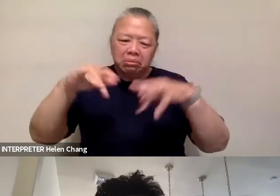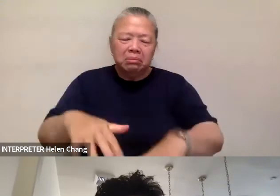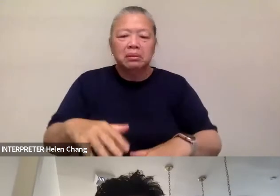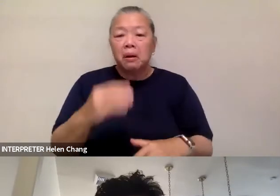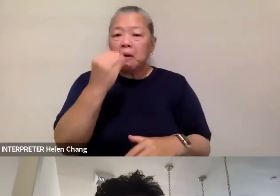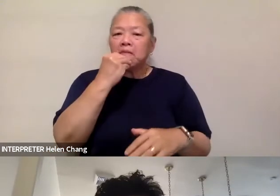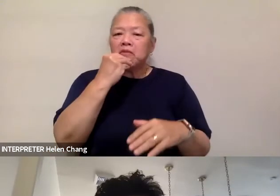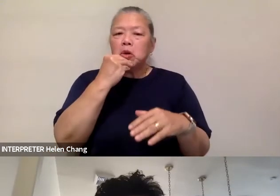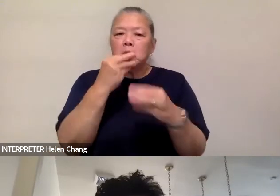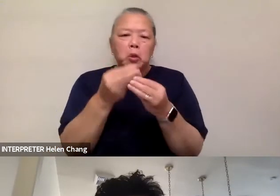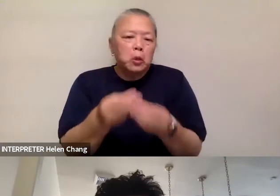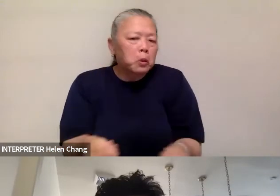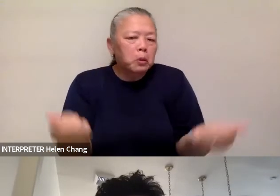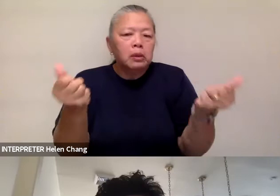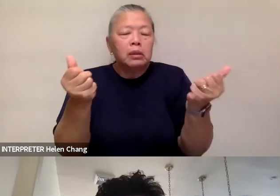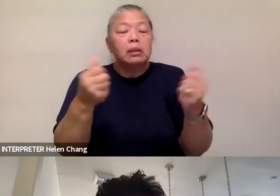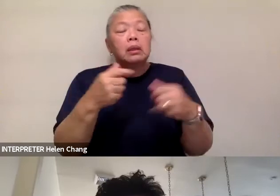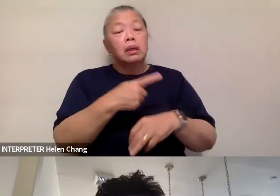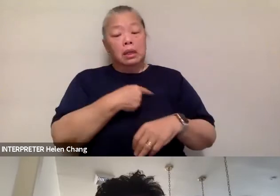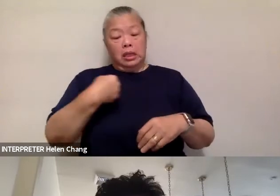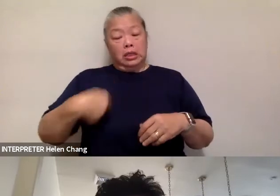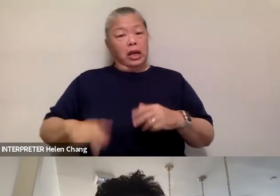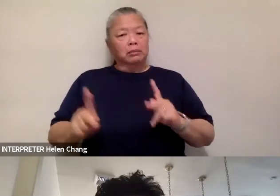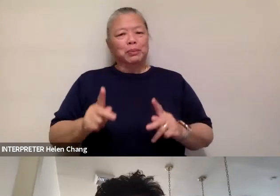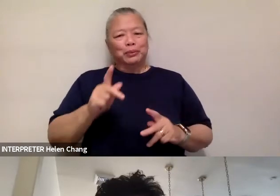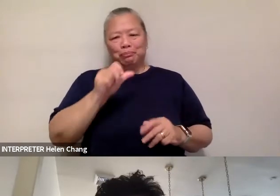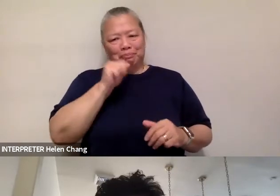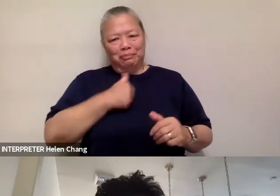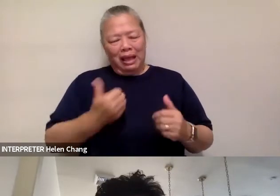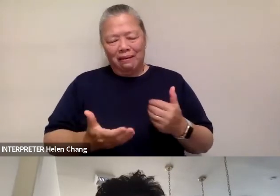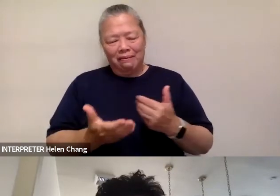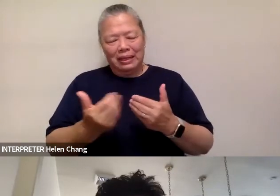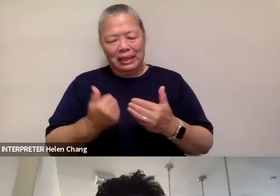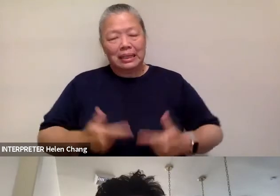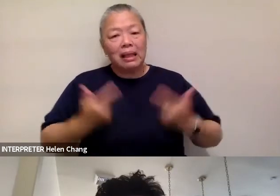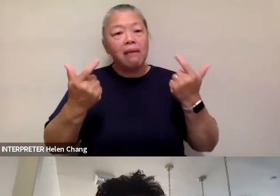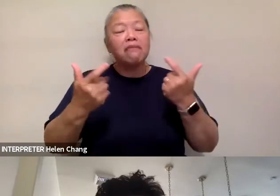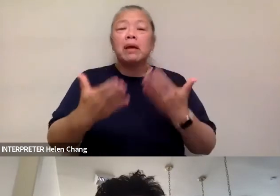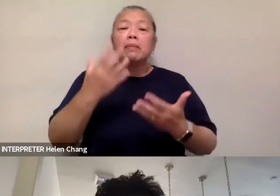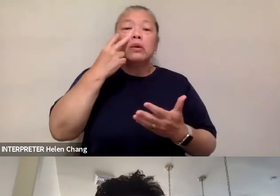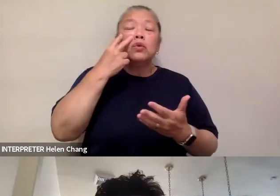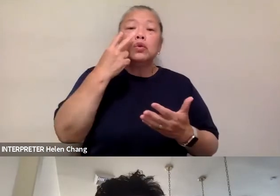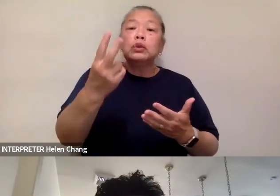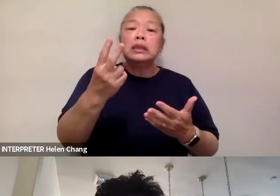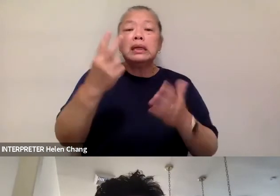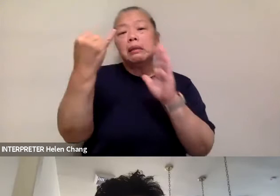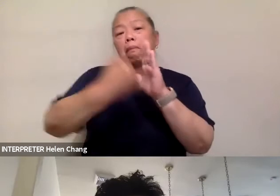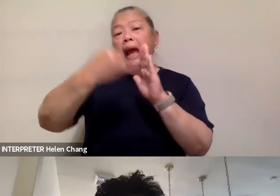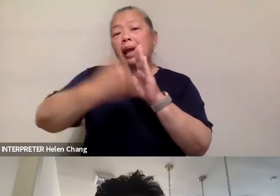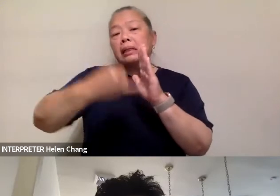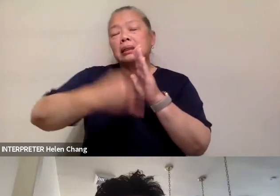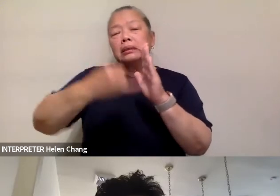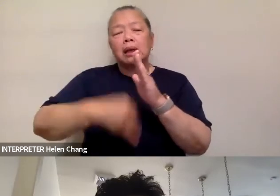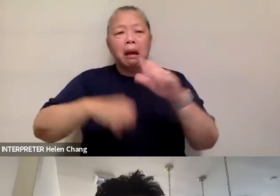The Chinese never had it easy. That's why you see the landscape paintings of the mountain being carved out of